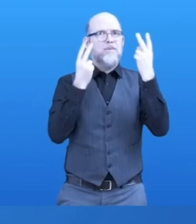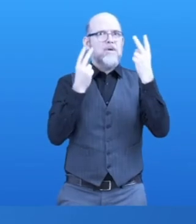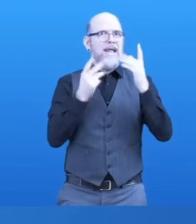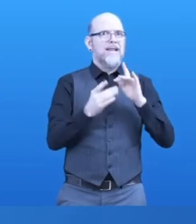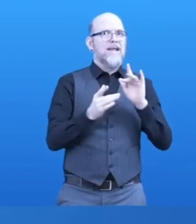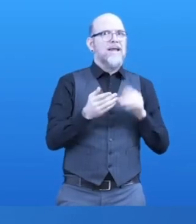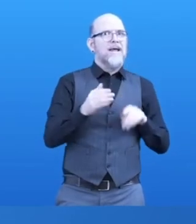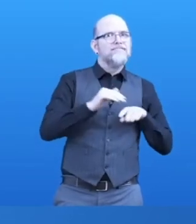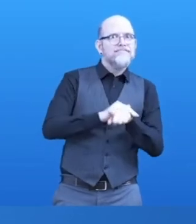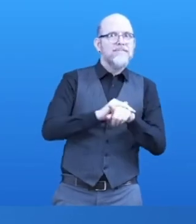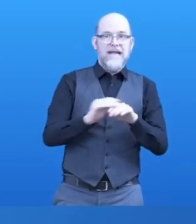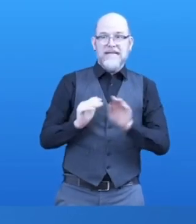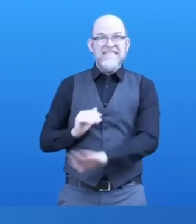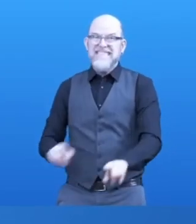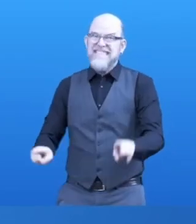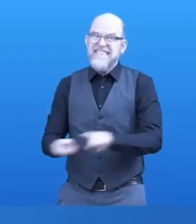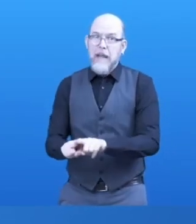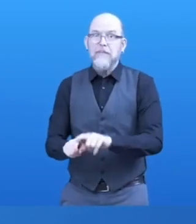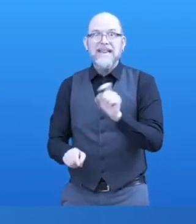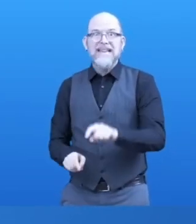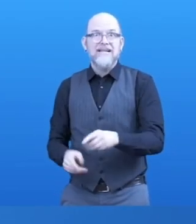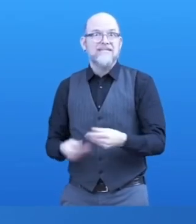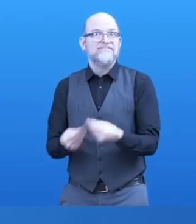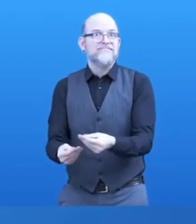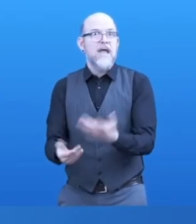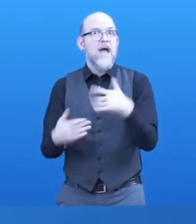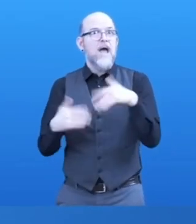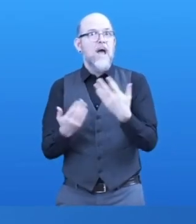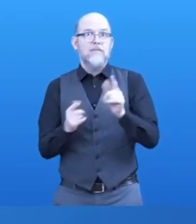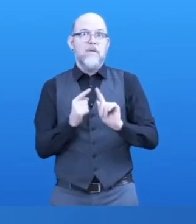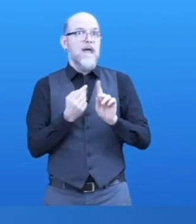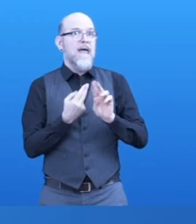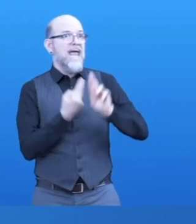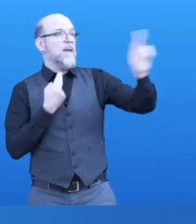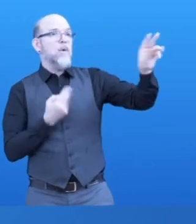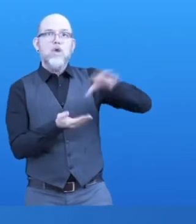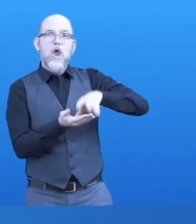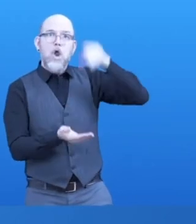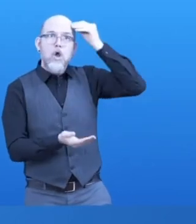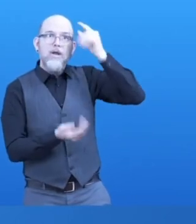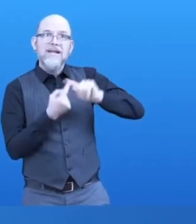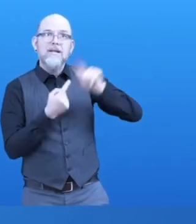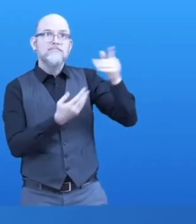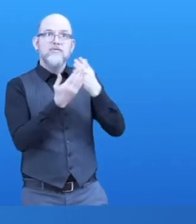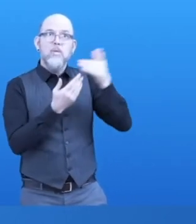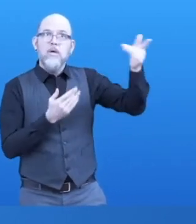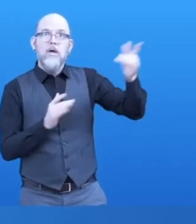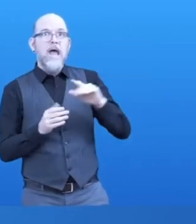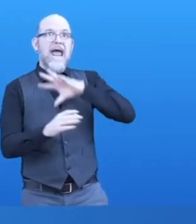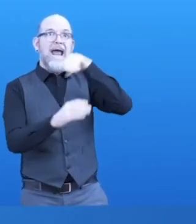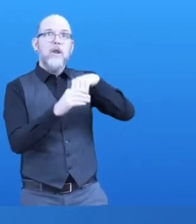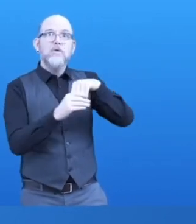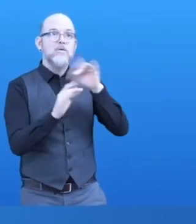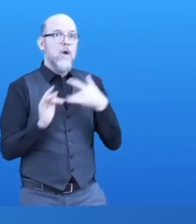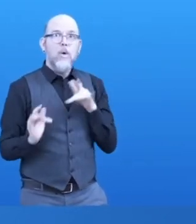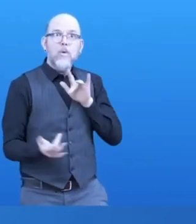for social inclusion and connectivity and certainly having skills to use computers and mobile devices will also